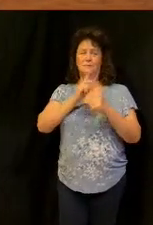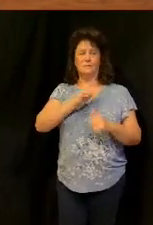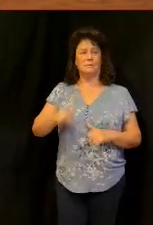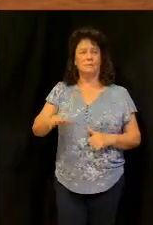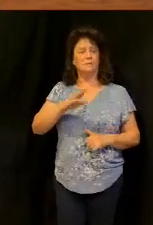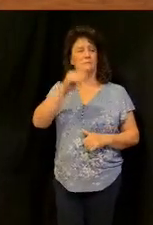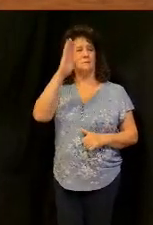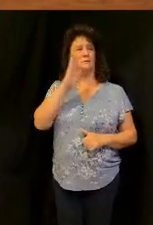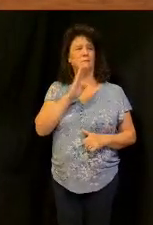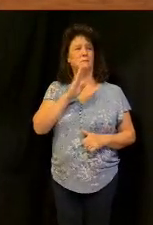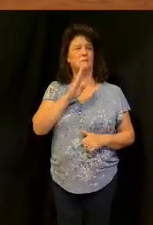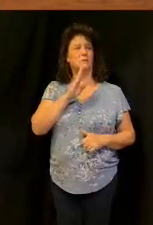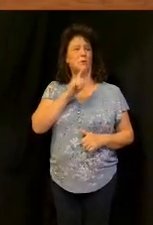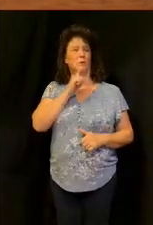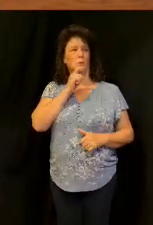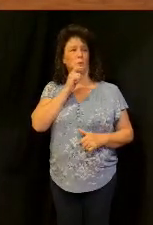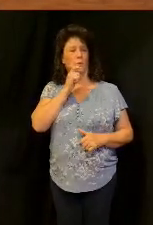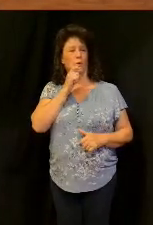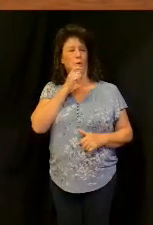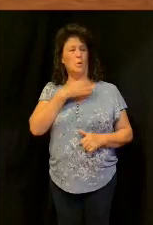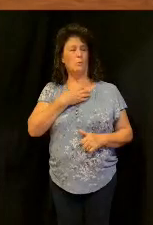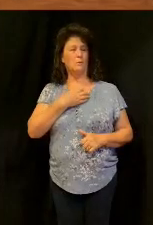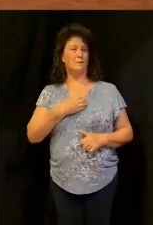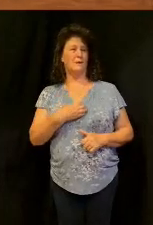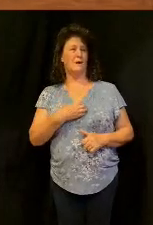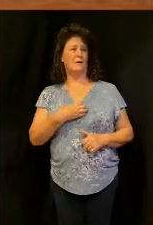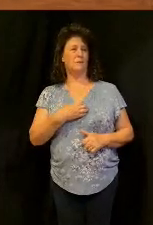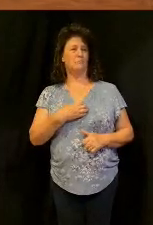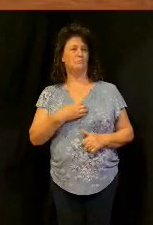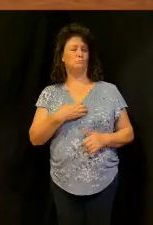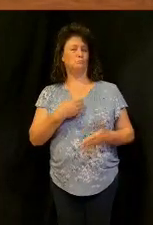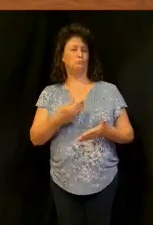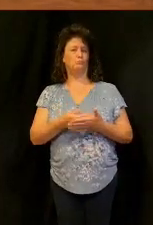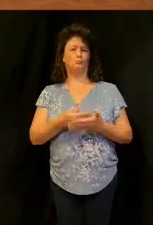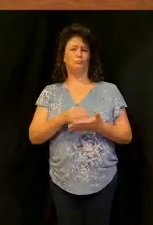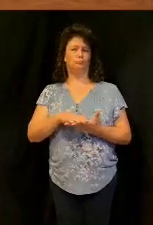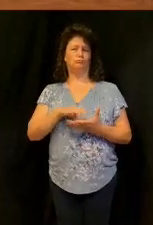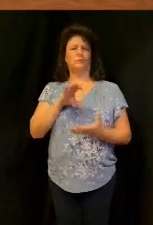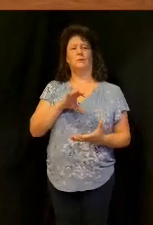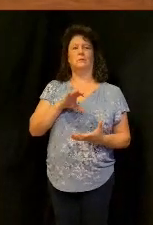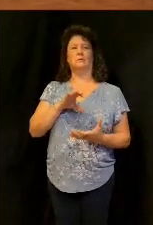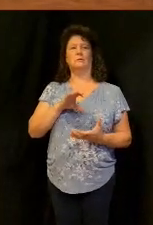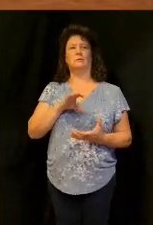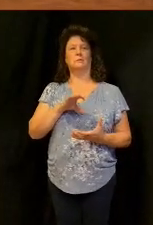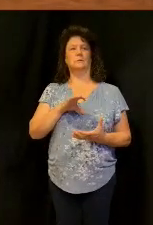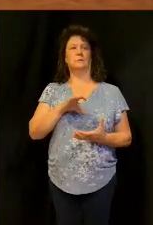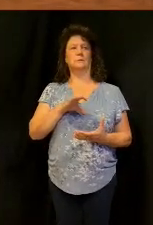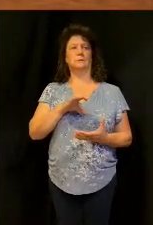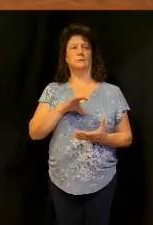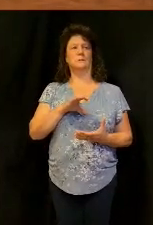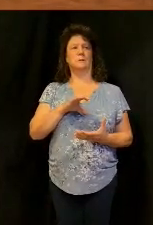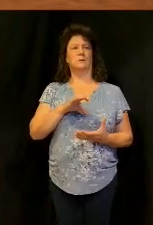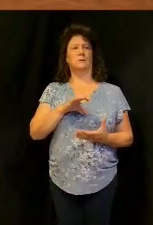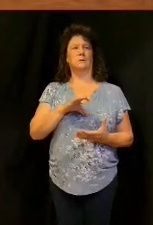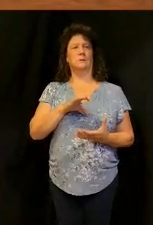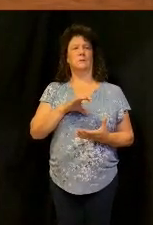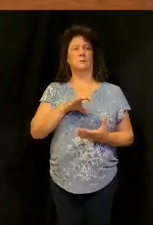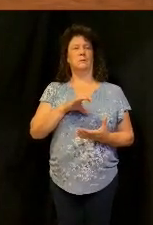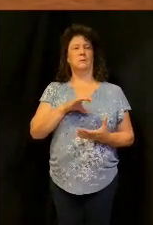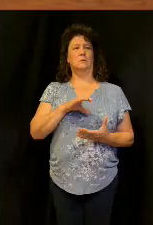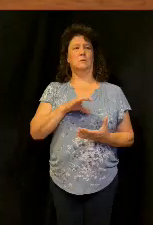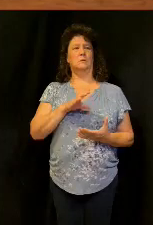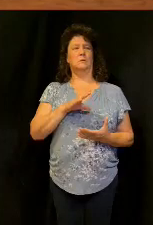but those who desire to be rich nothing wrong with rich right the problem is we demonize people because they have money